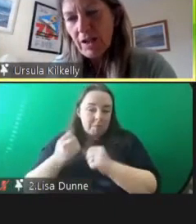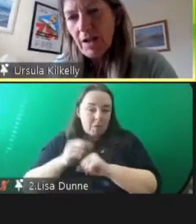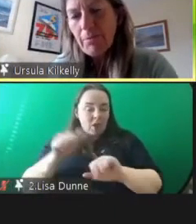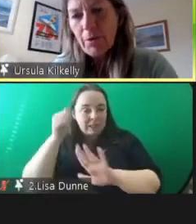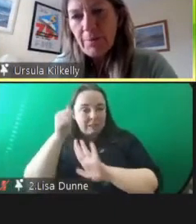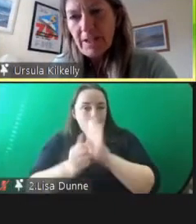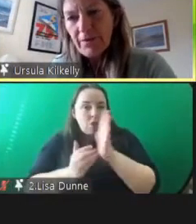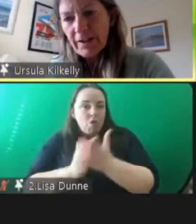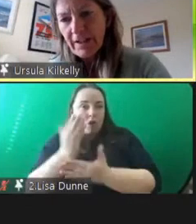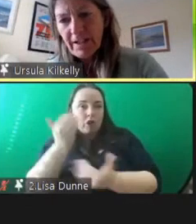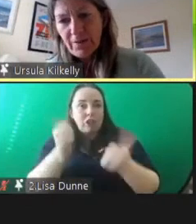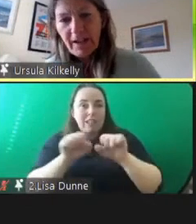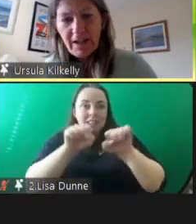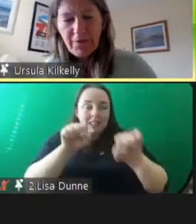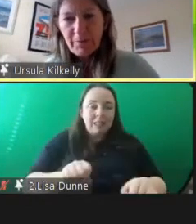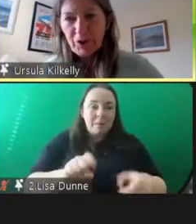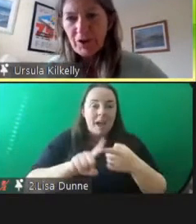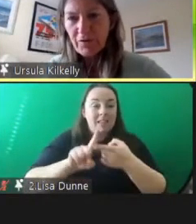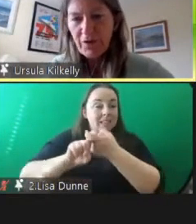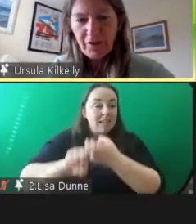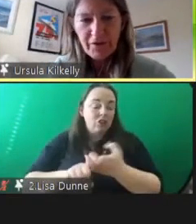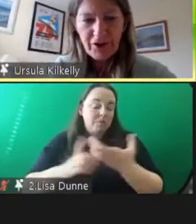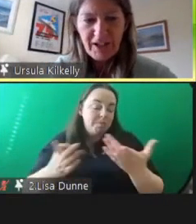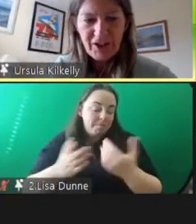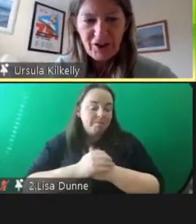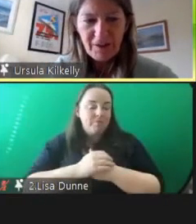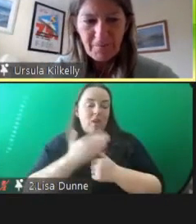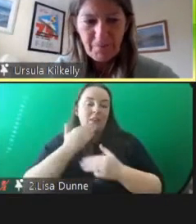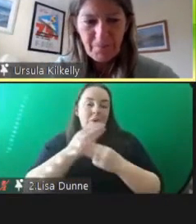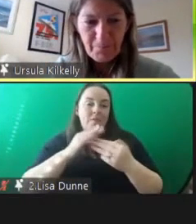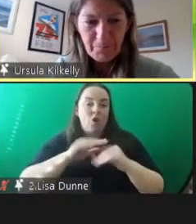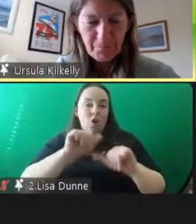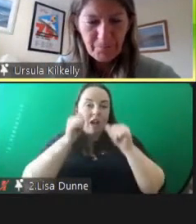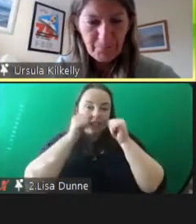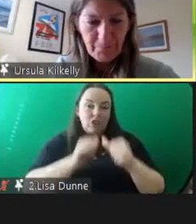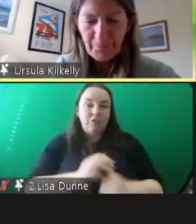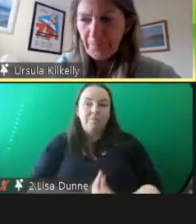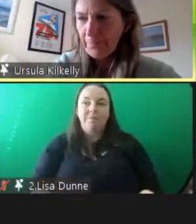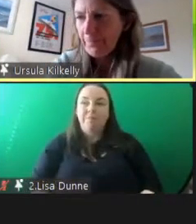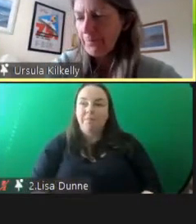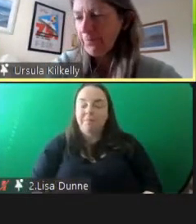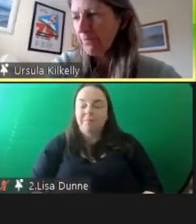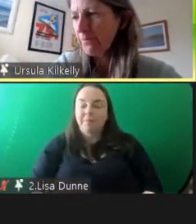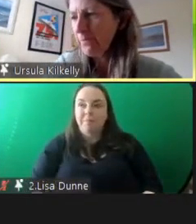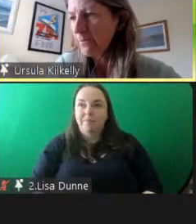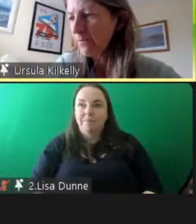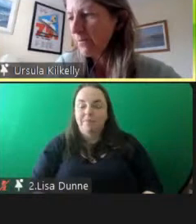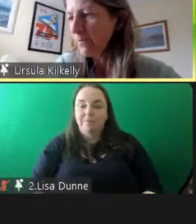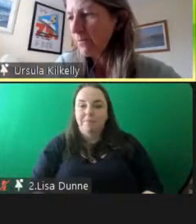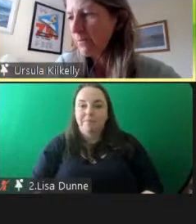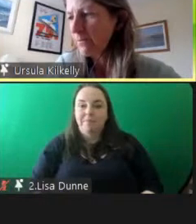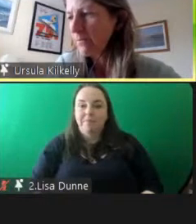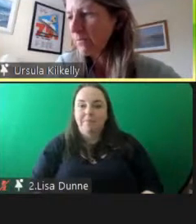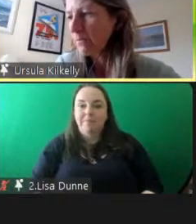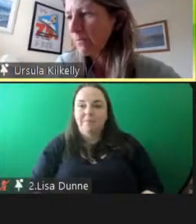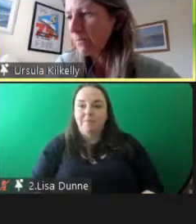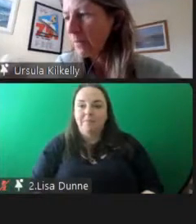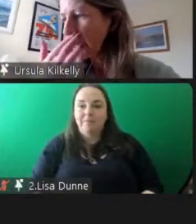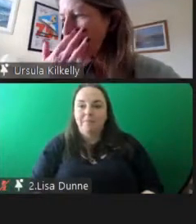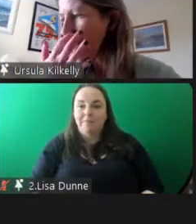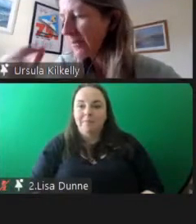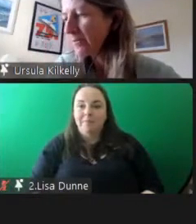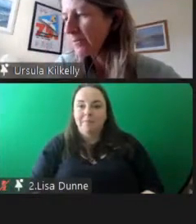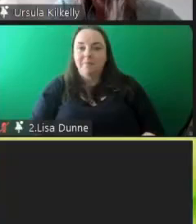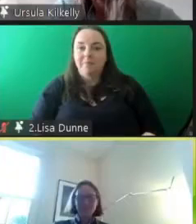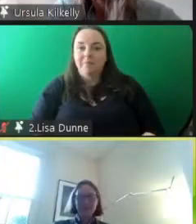detention more specifically so thanks very much for for your attention thank you